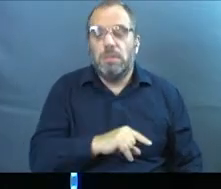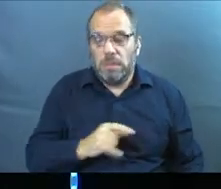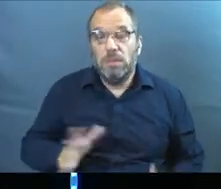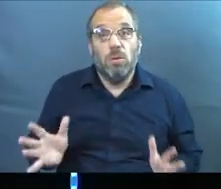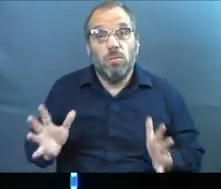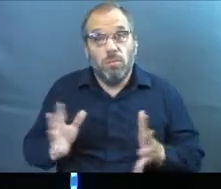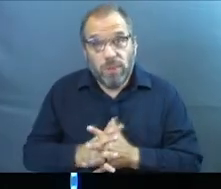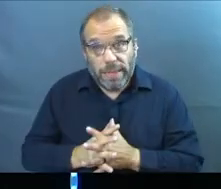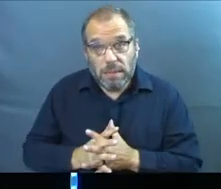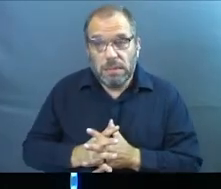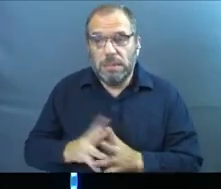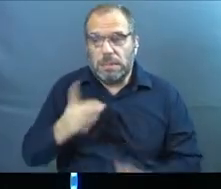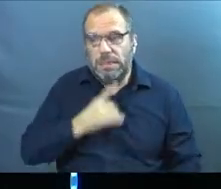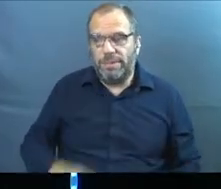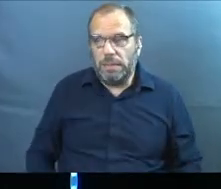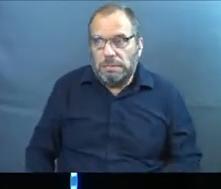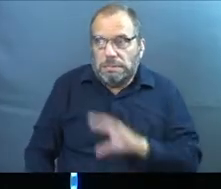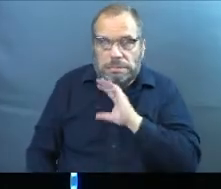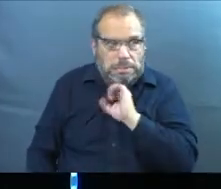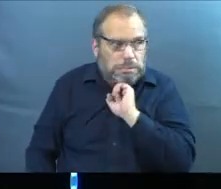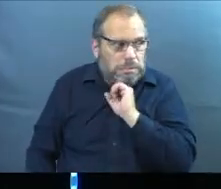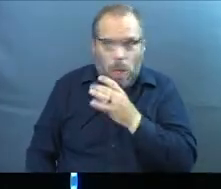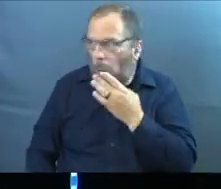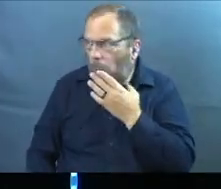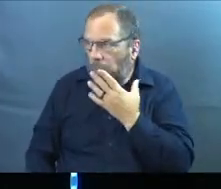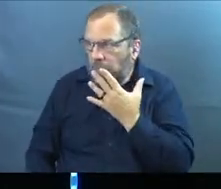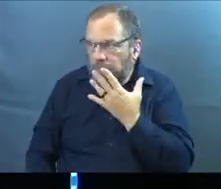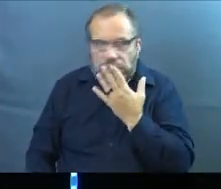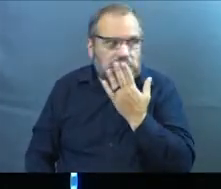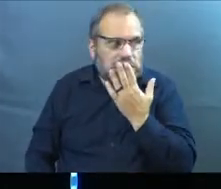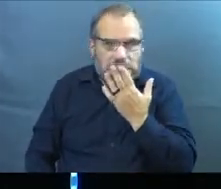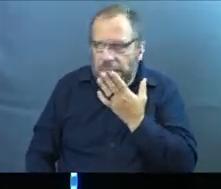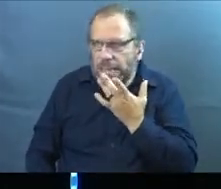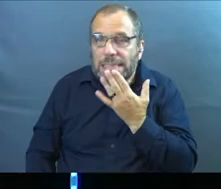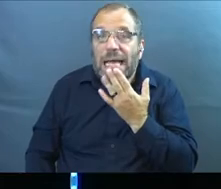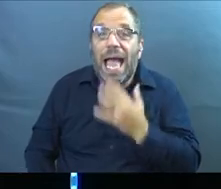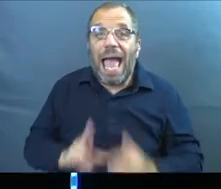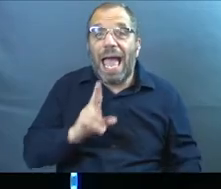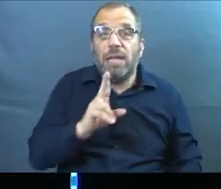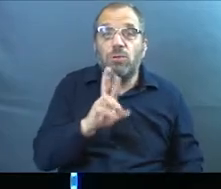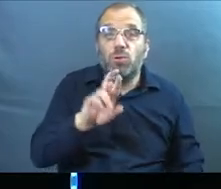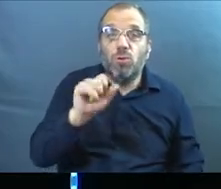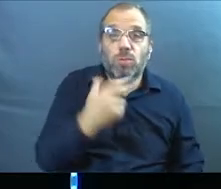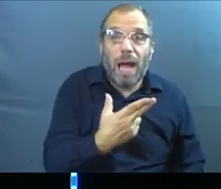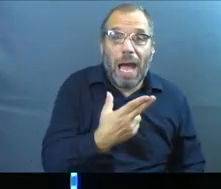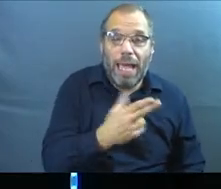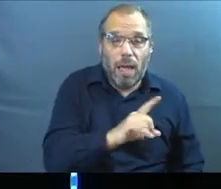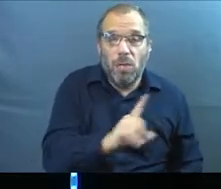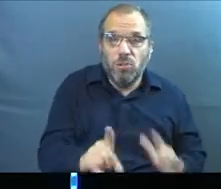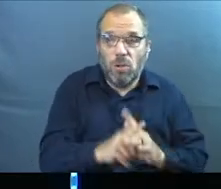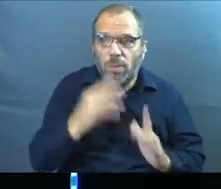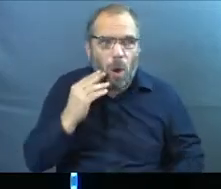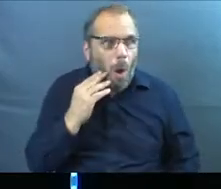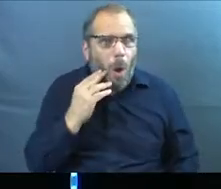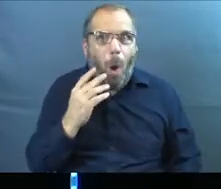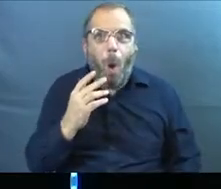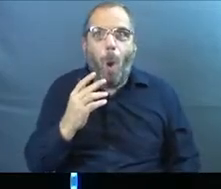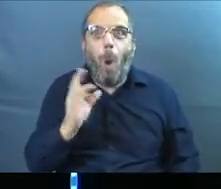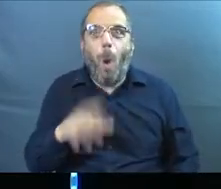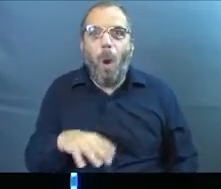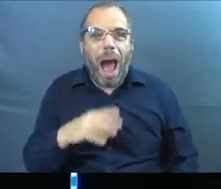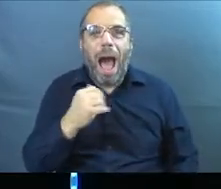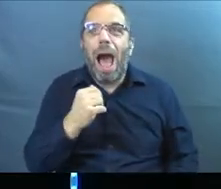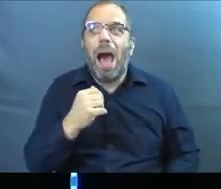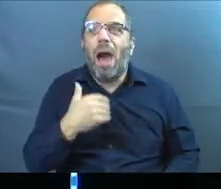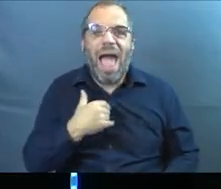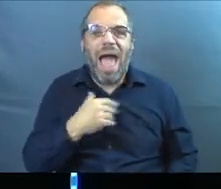out she's pregnant, and King David's like, uh-oh, you know what I mean? I made a mistake, and Uriah comes home, and David's like, oh, here's what I'll do. I'll just make Uriah sleep